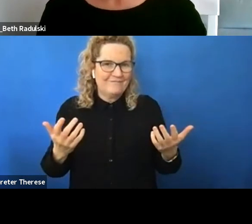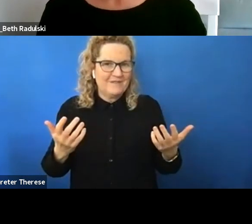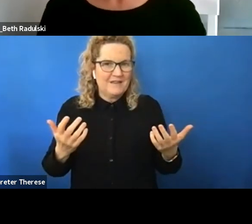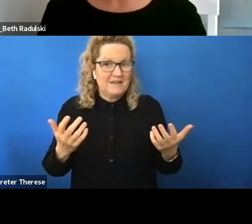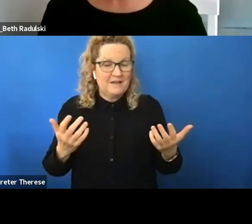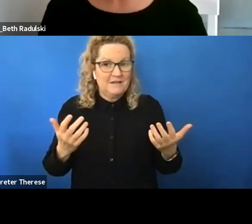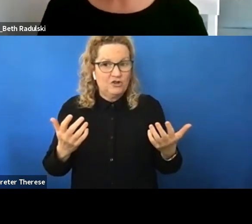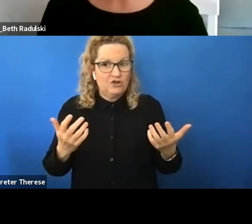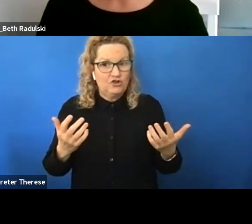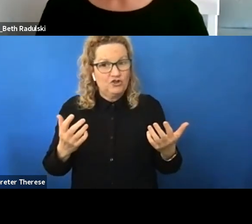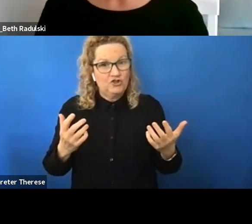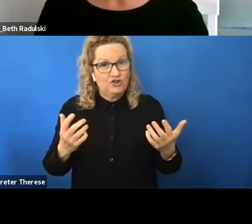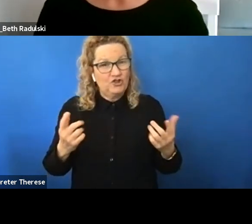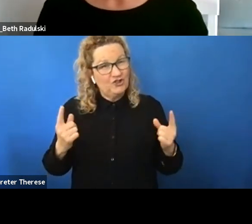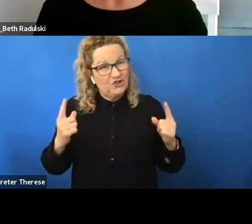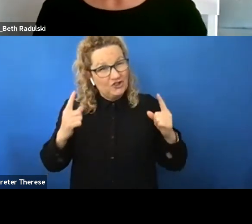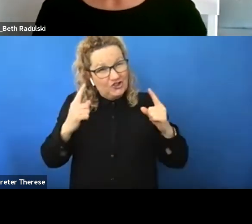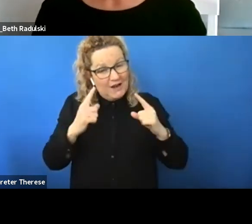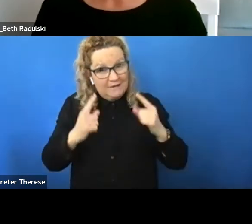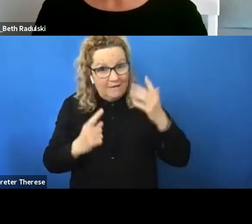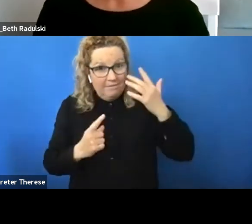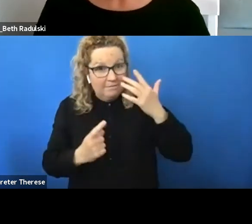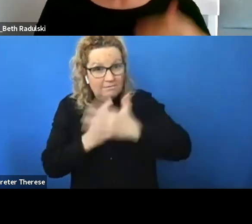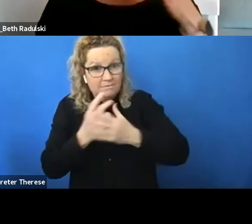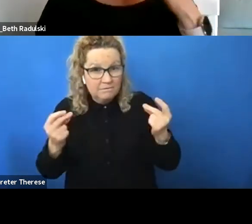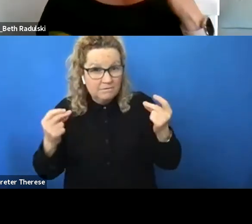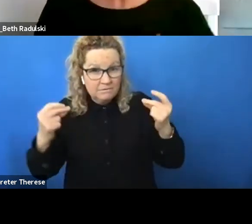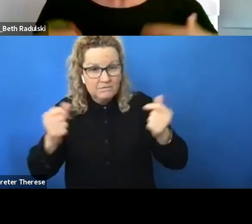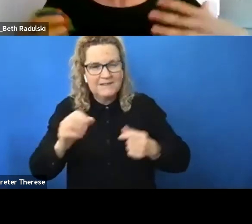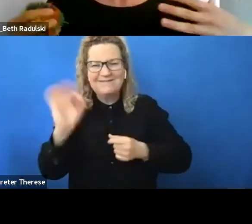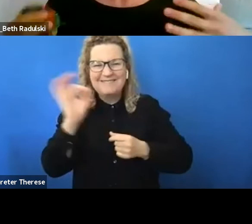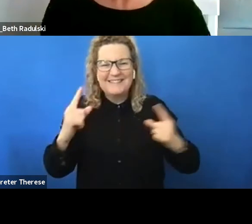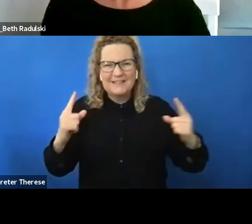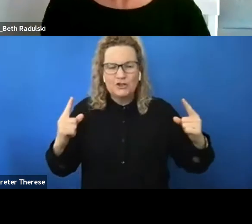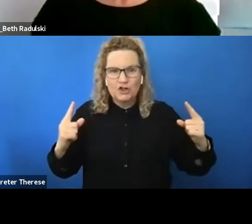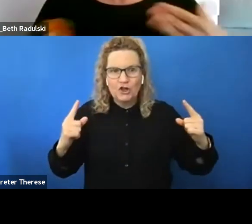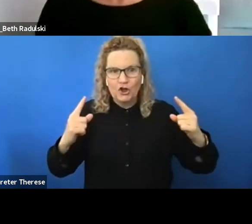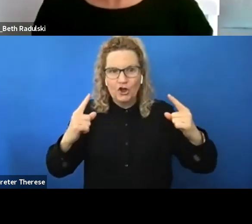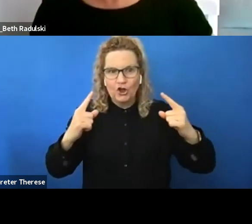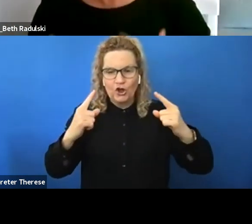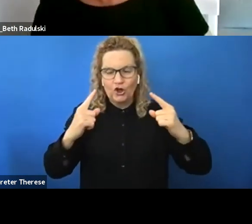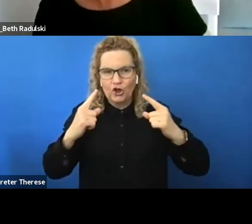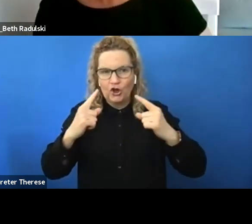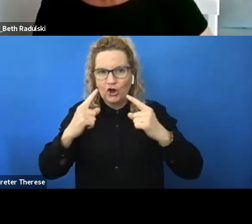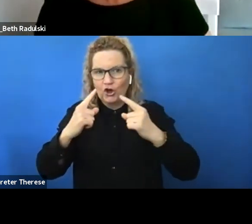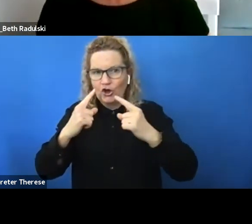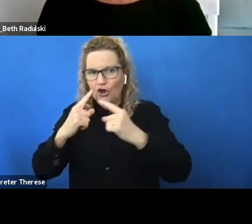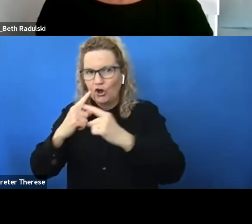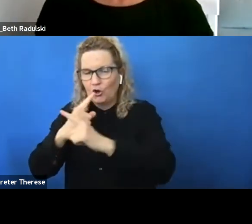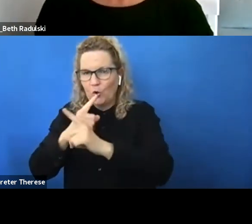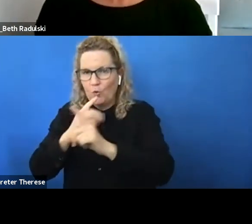slowly and we're making things better and less problematic